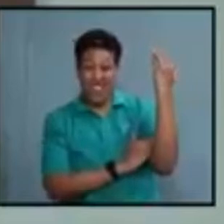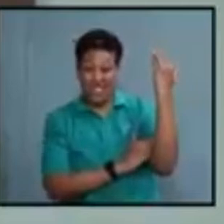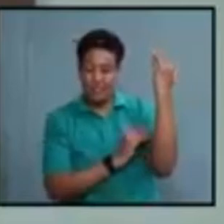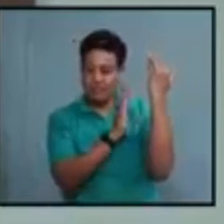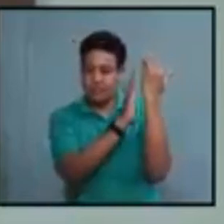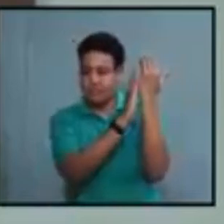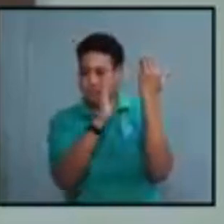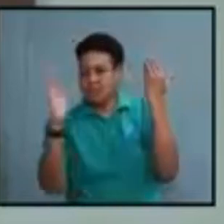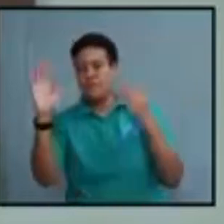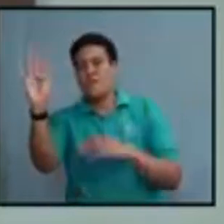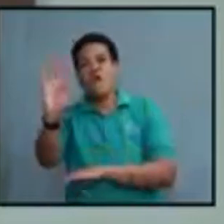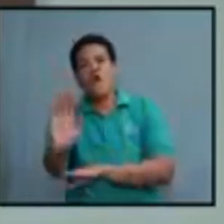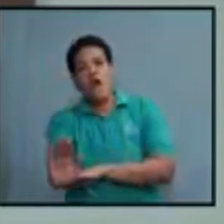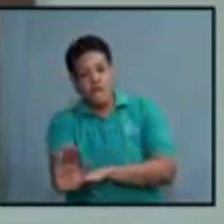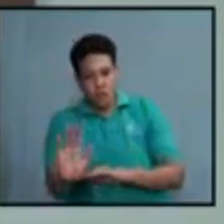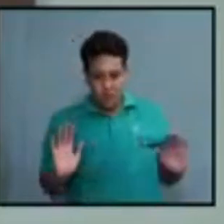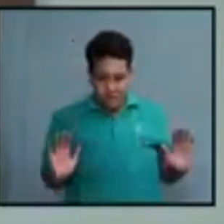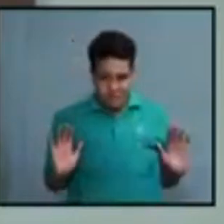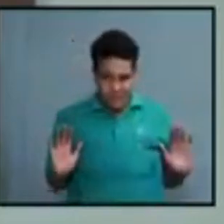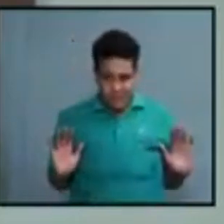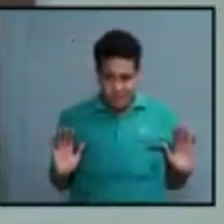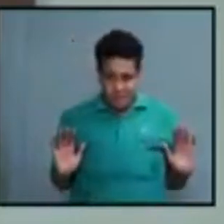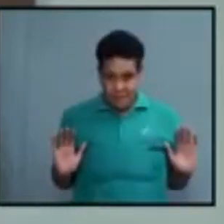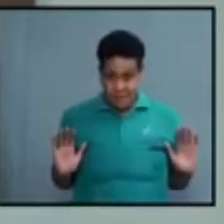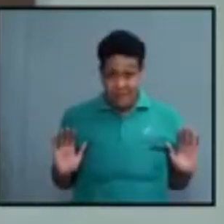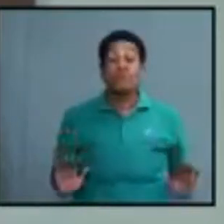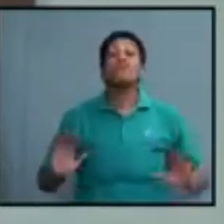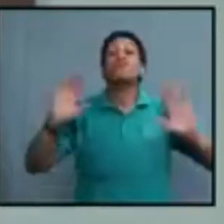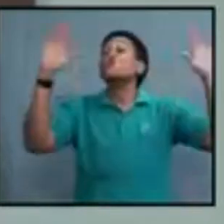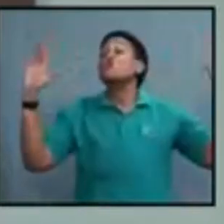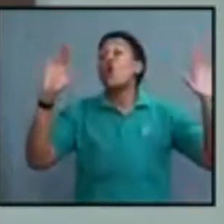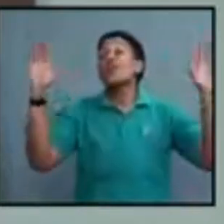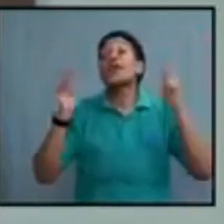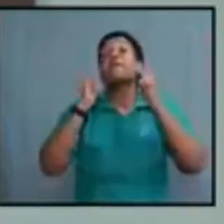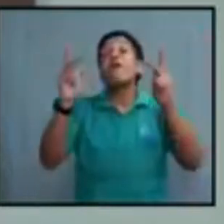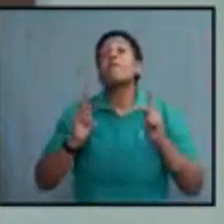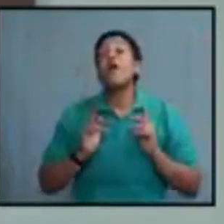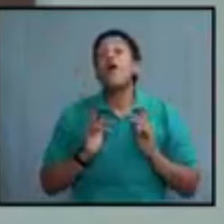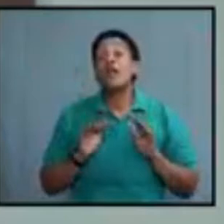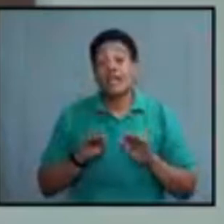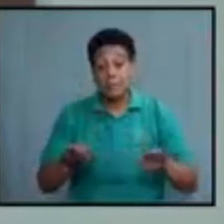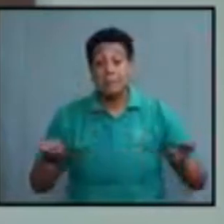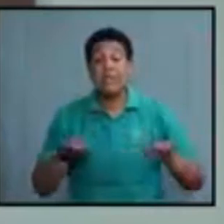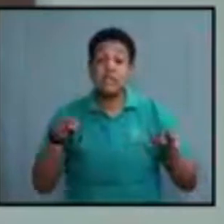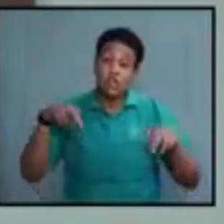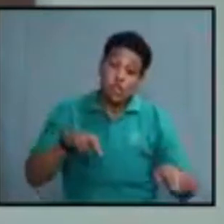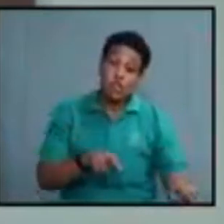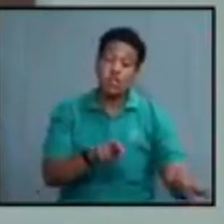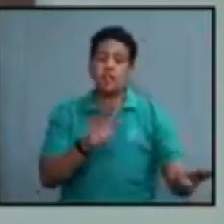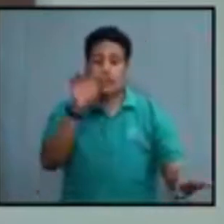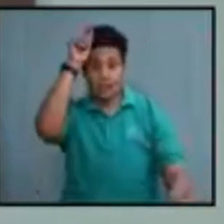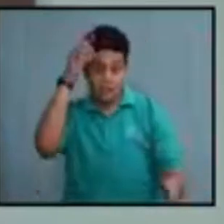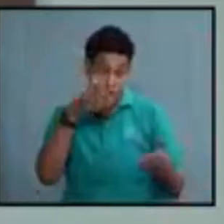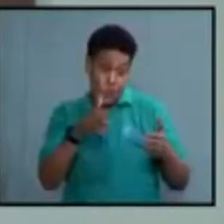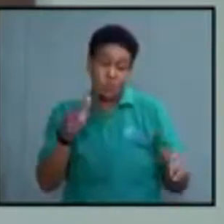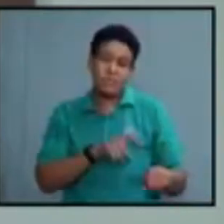to 4 p.m. On Sundays and public holidays, beaches and rivers will be